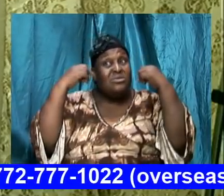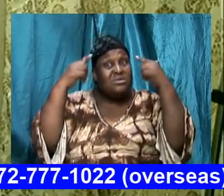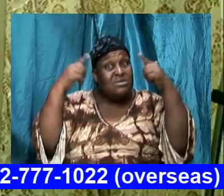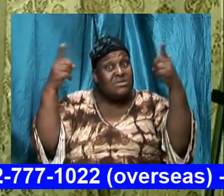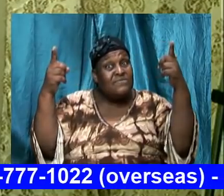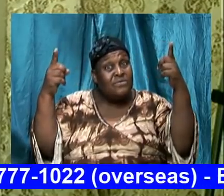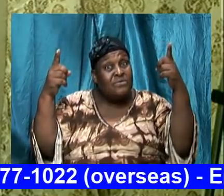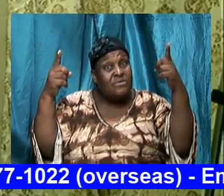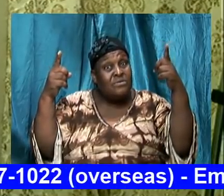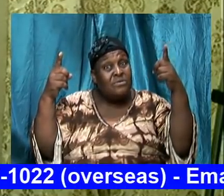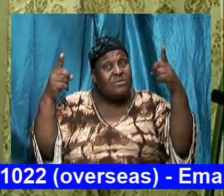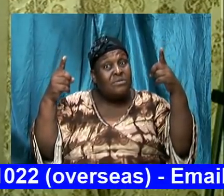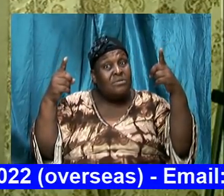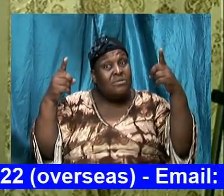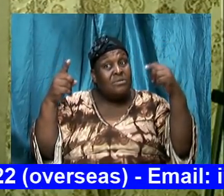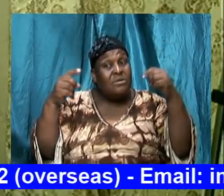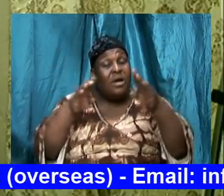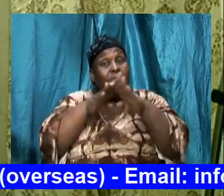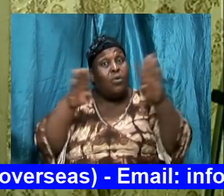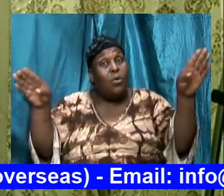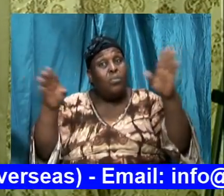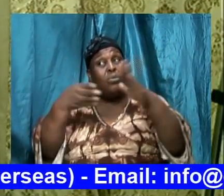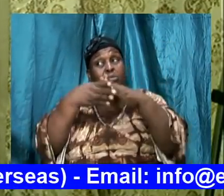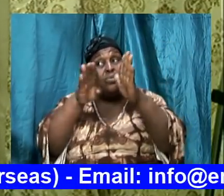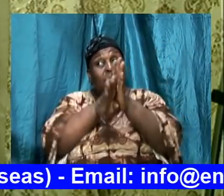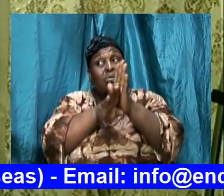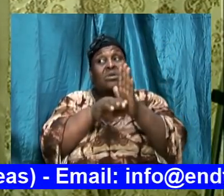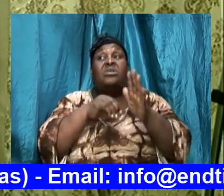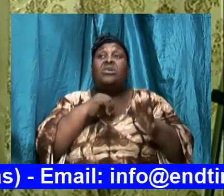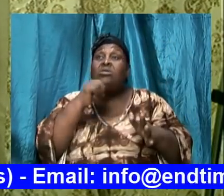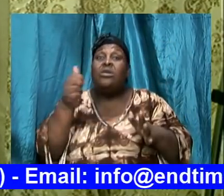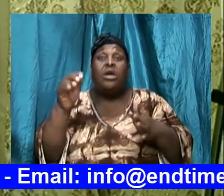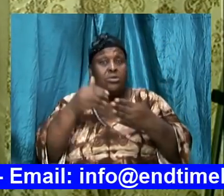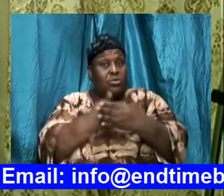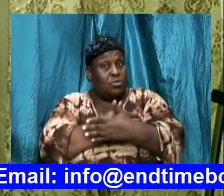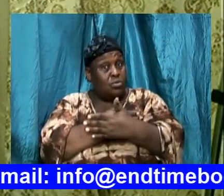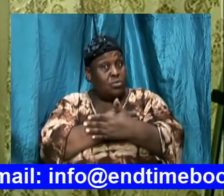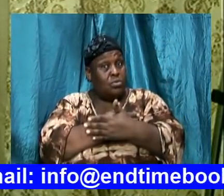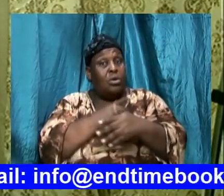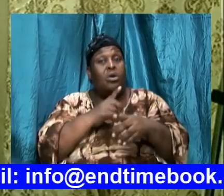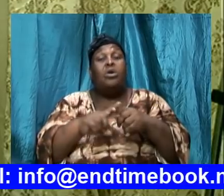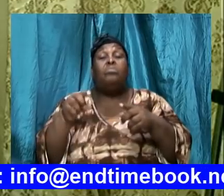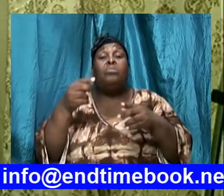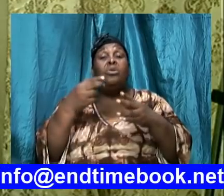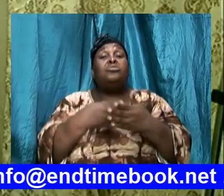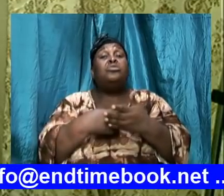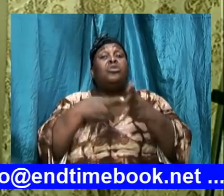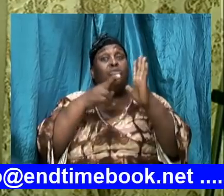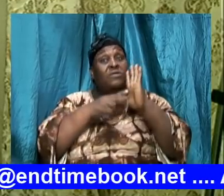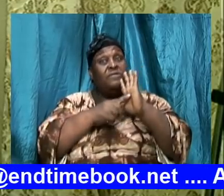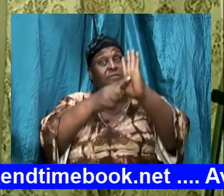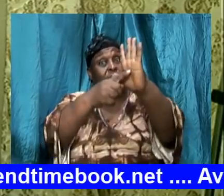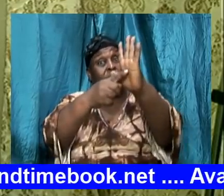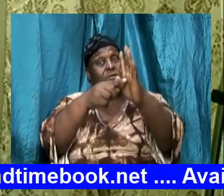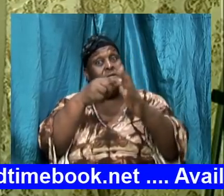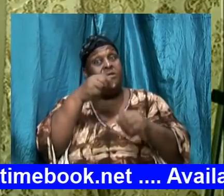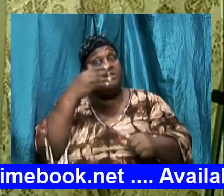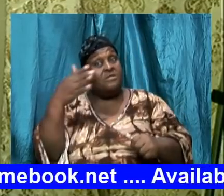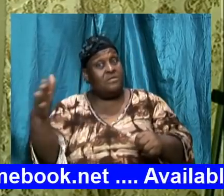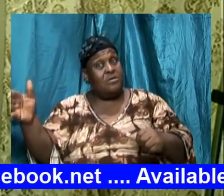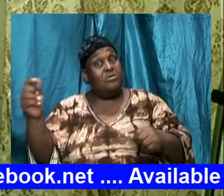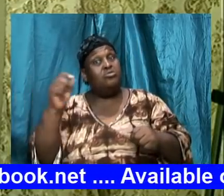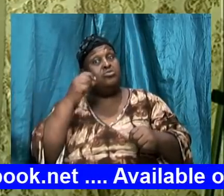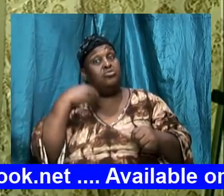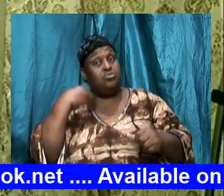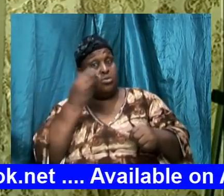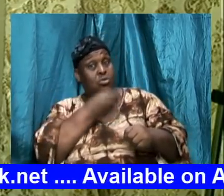things and it's not new because these things were always there but we're revealing the things to us so that we know without any